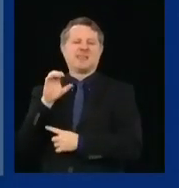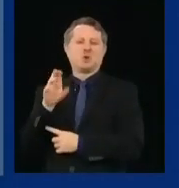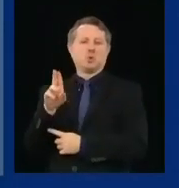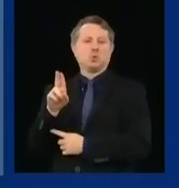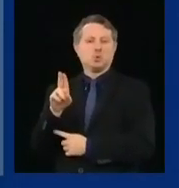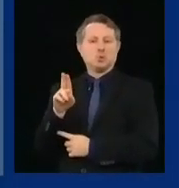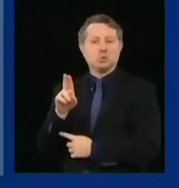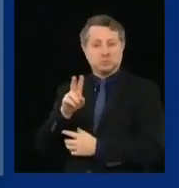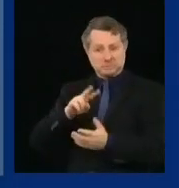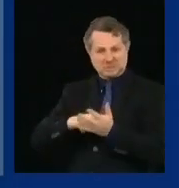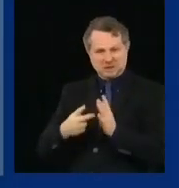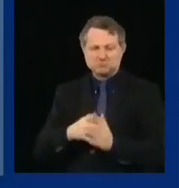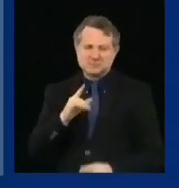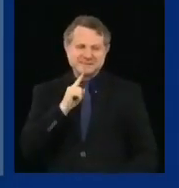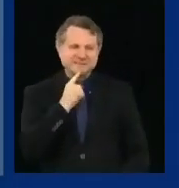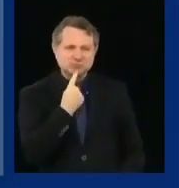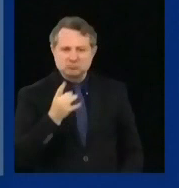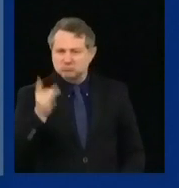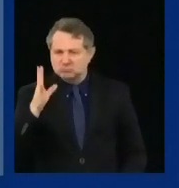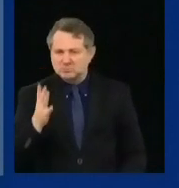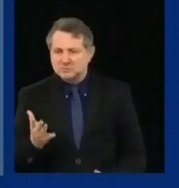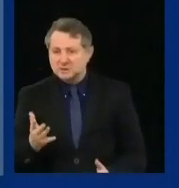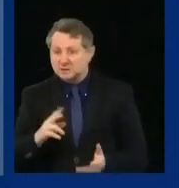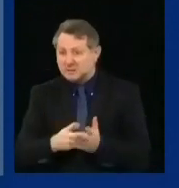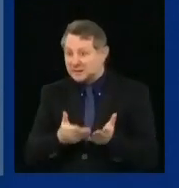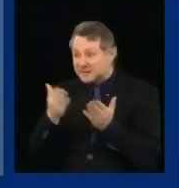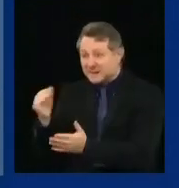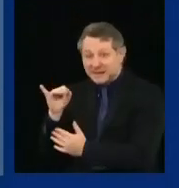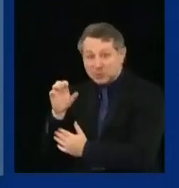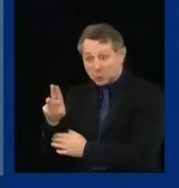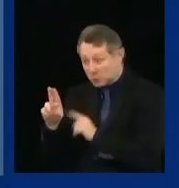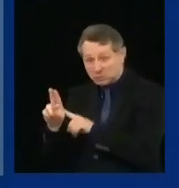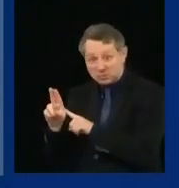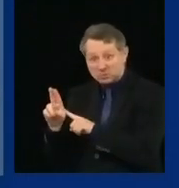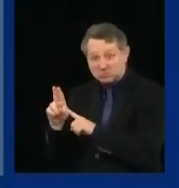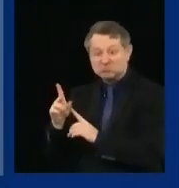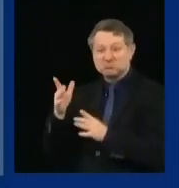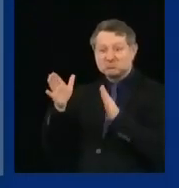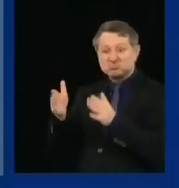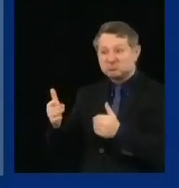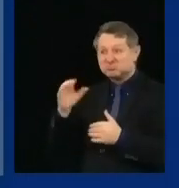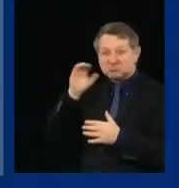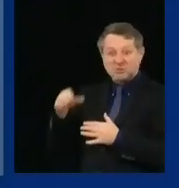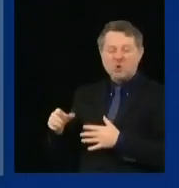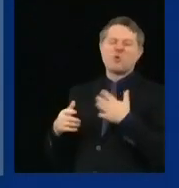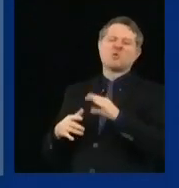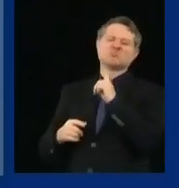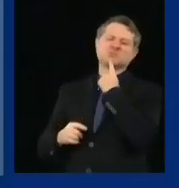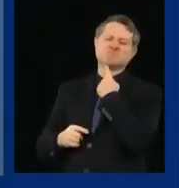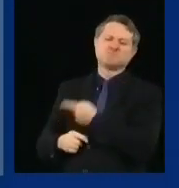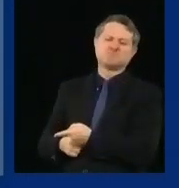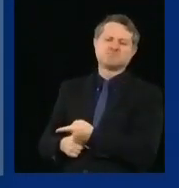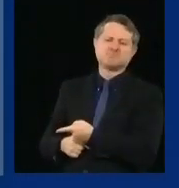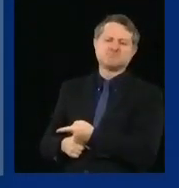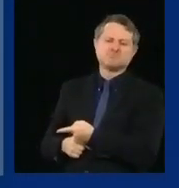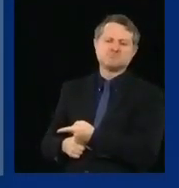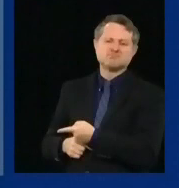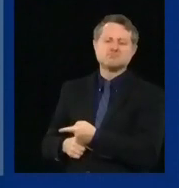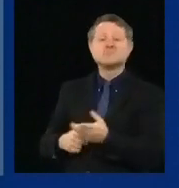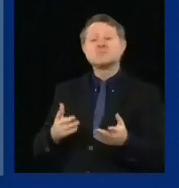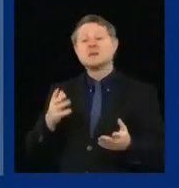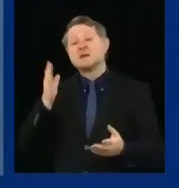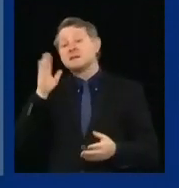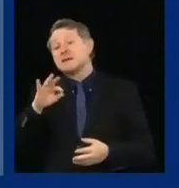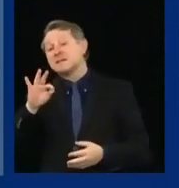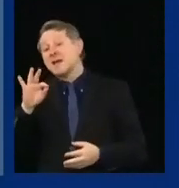into intensive care, it means it's serious. 19% resulted in intubation, which means they're very